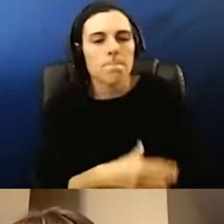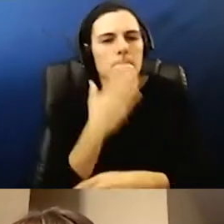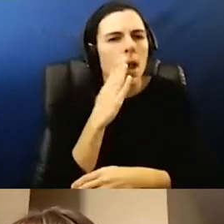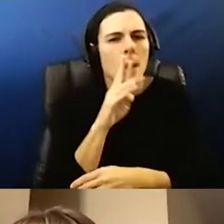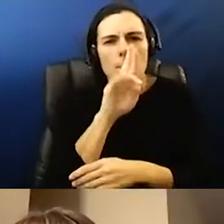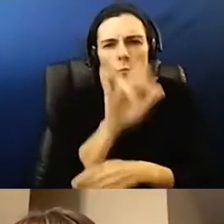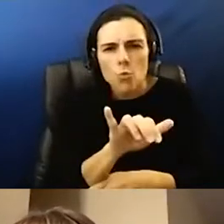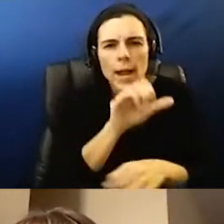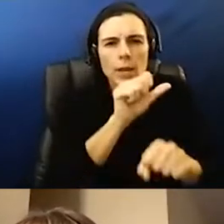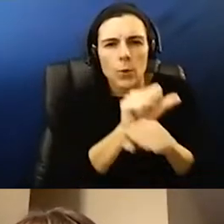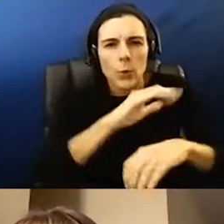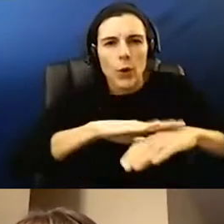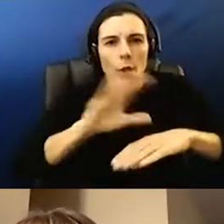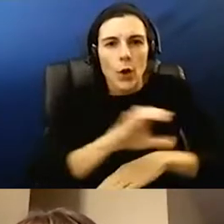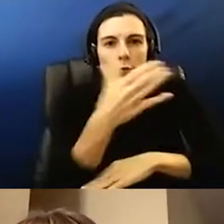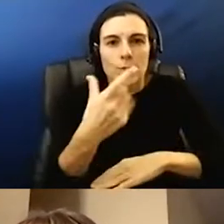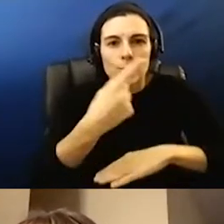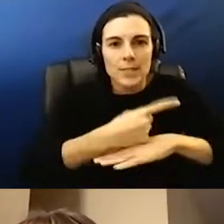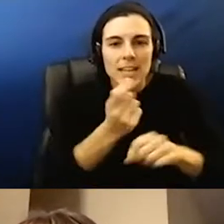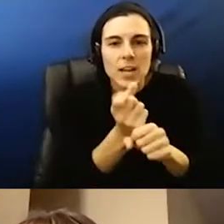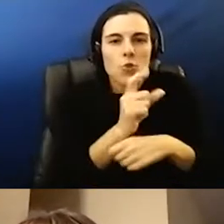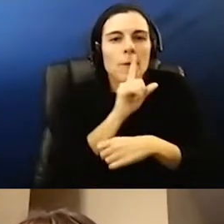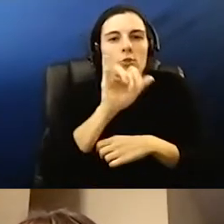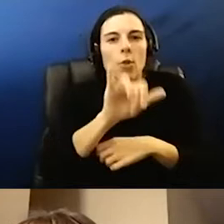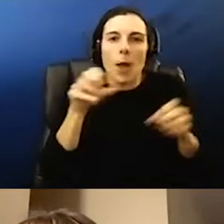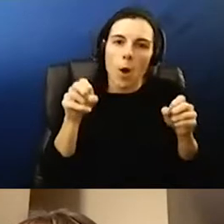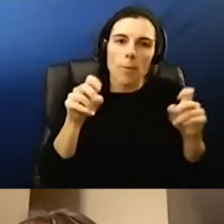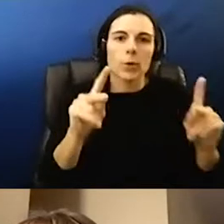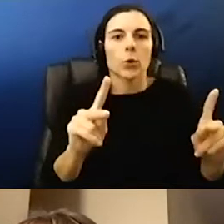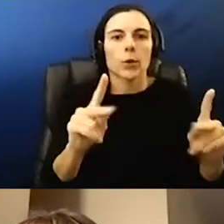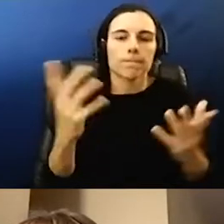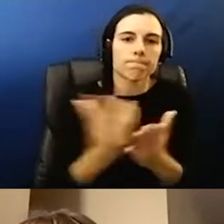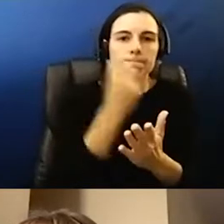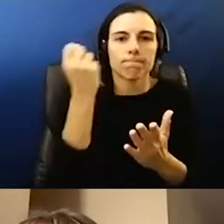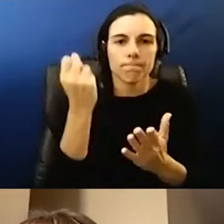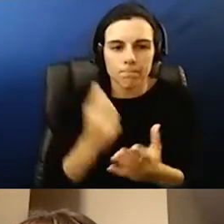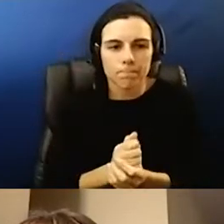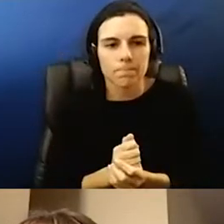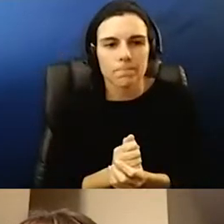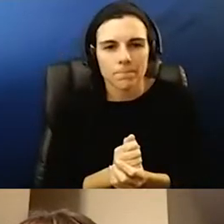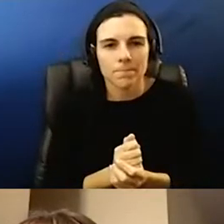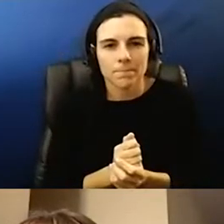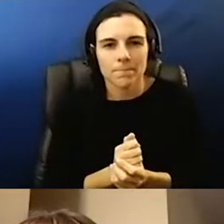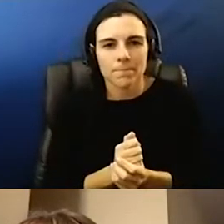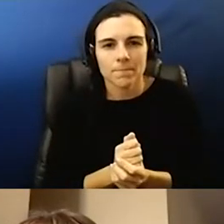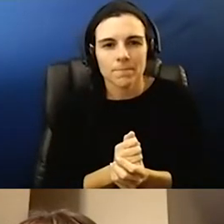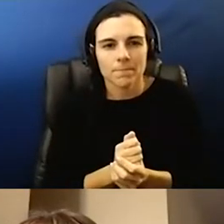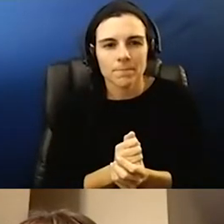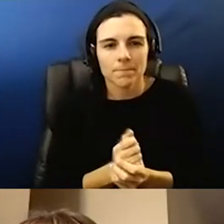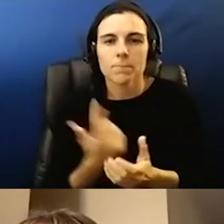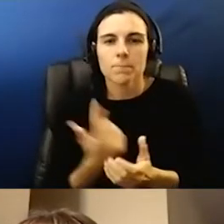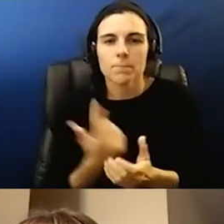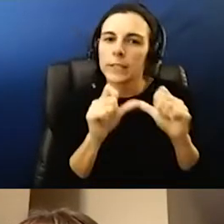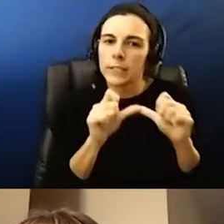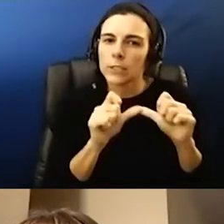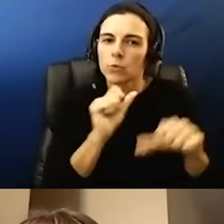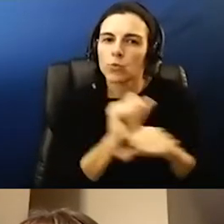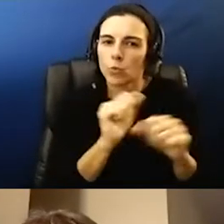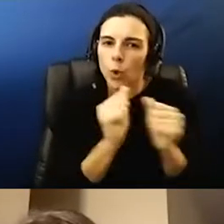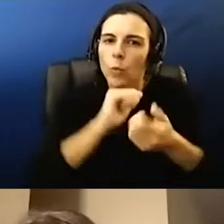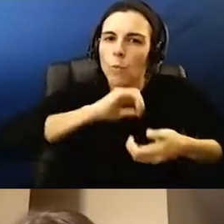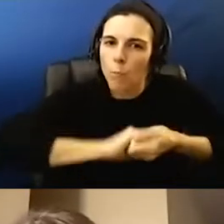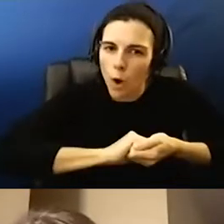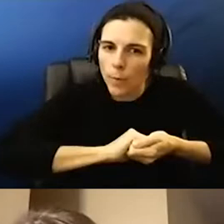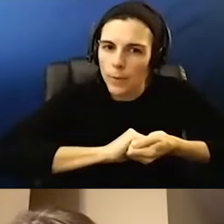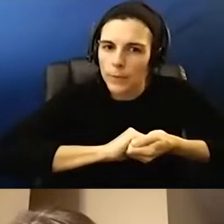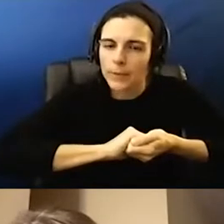on Christmas Day to make sure that that opportunity didn't pass us by. But we continue to work with partners, as Dr. Presley